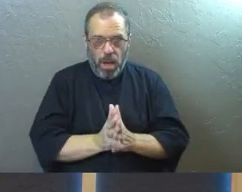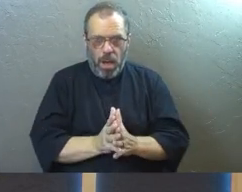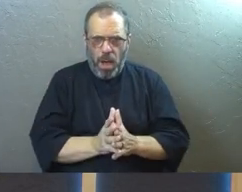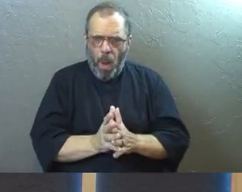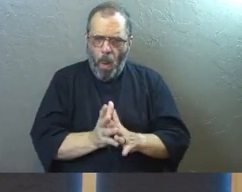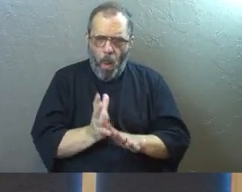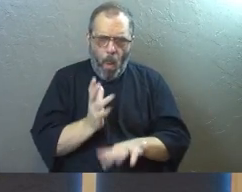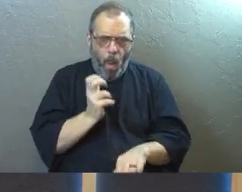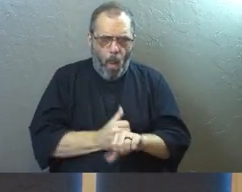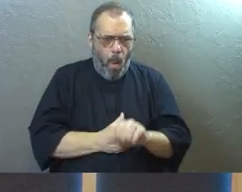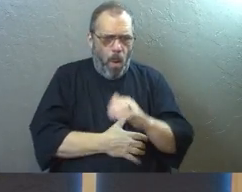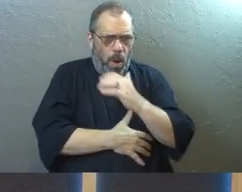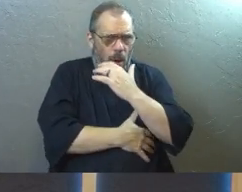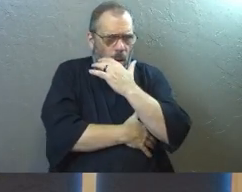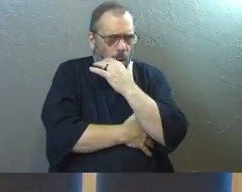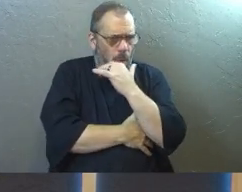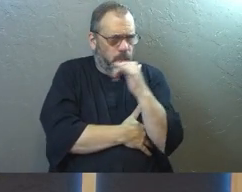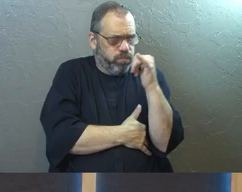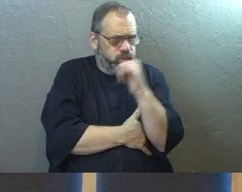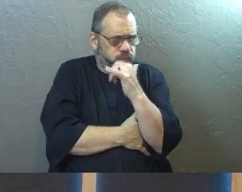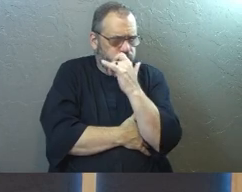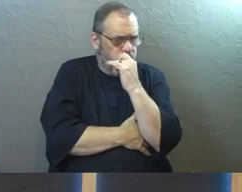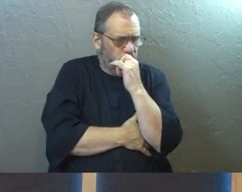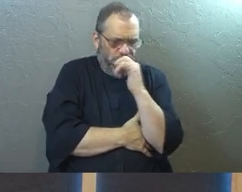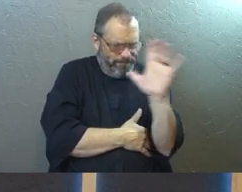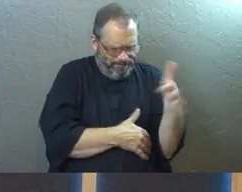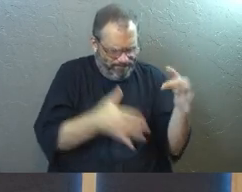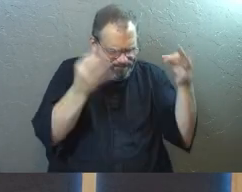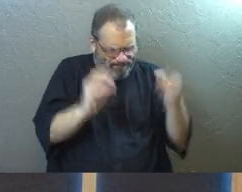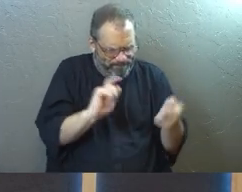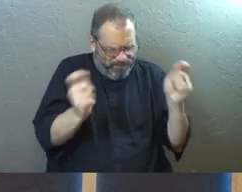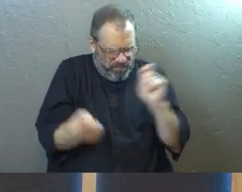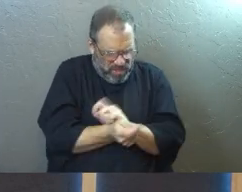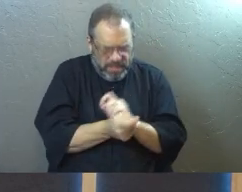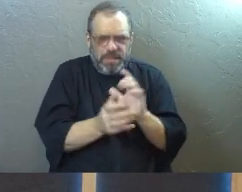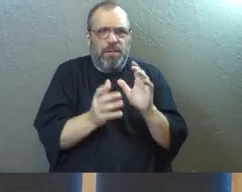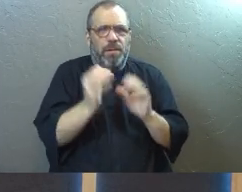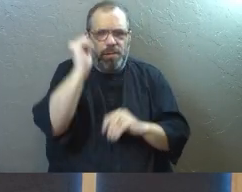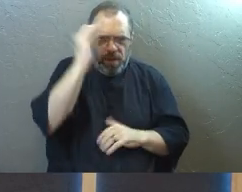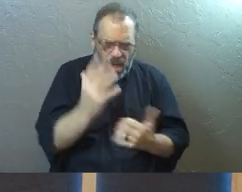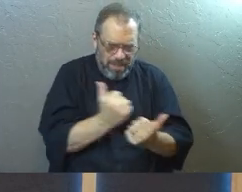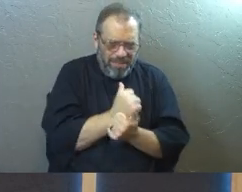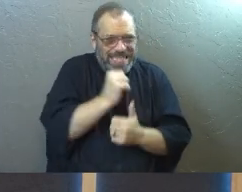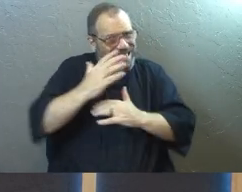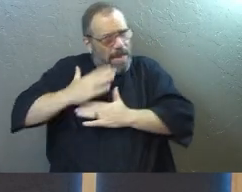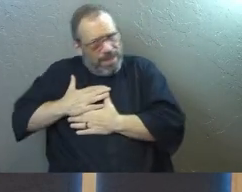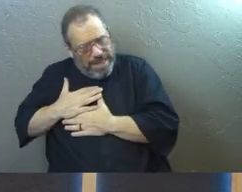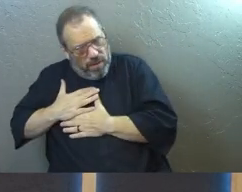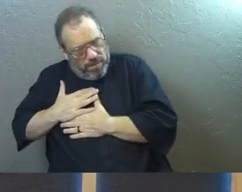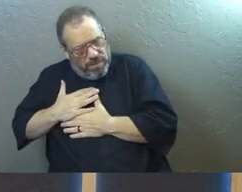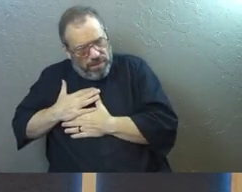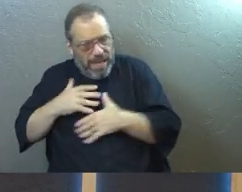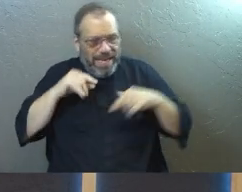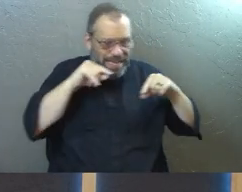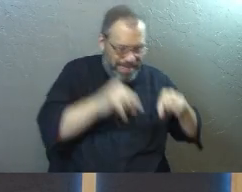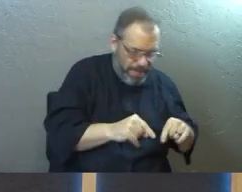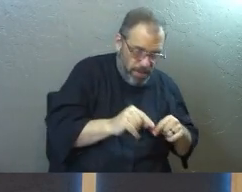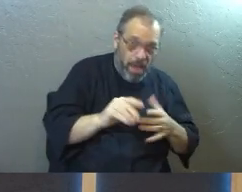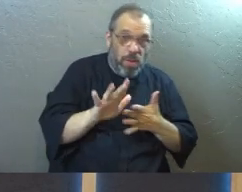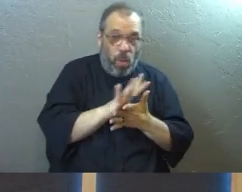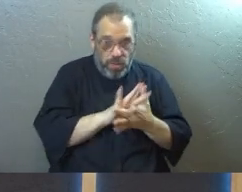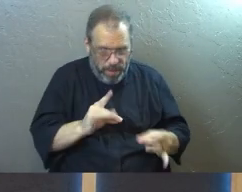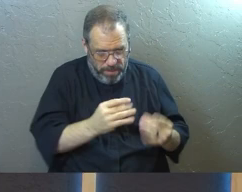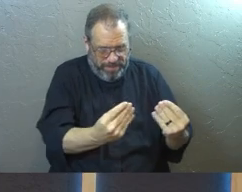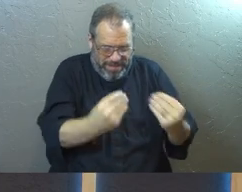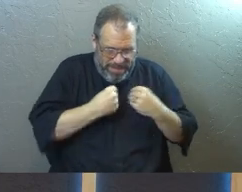that sounds hard, but I want to do it. I need to make the changes in my life to be rooted in God's love, not myself. I need to realize that the Holy